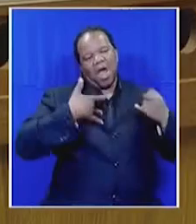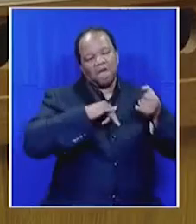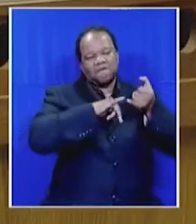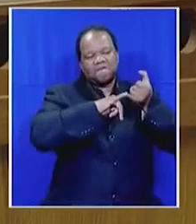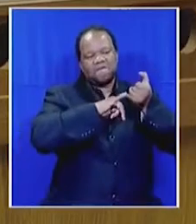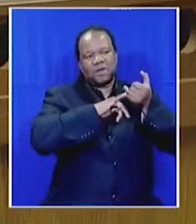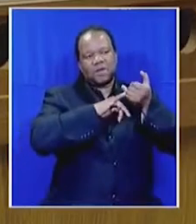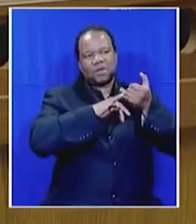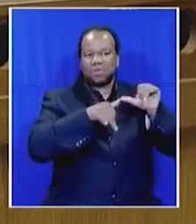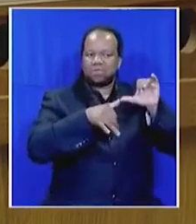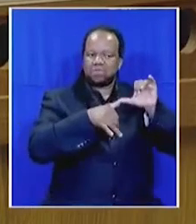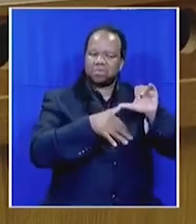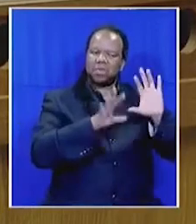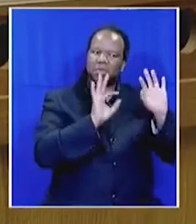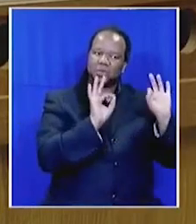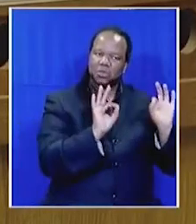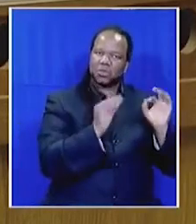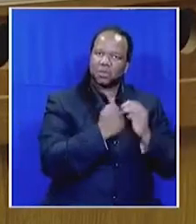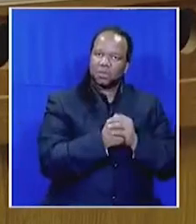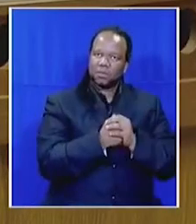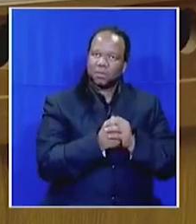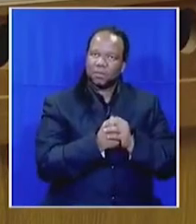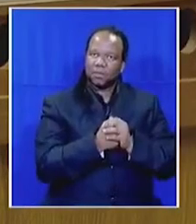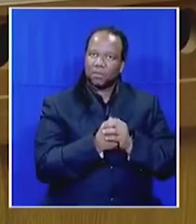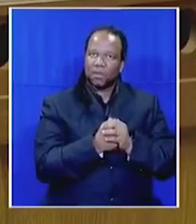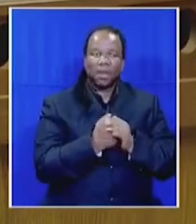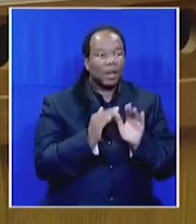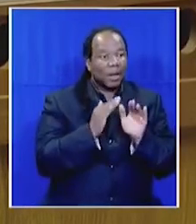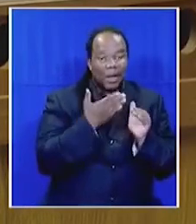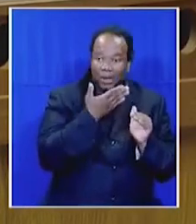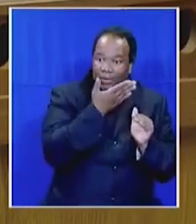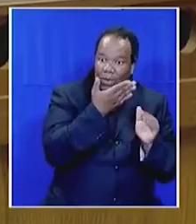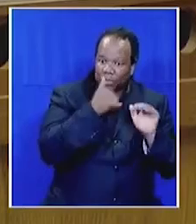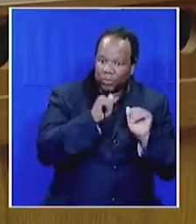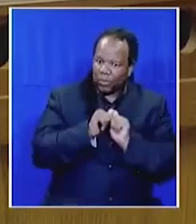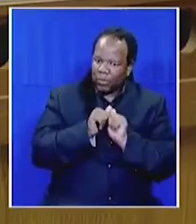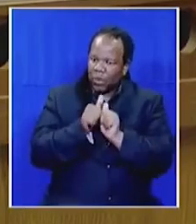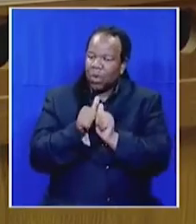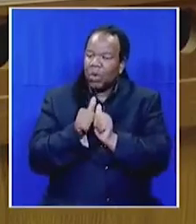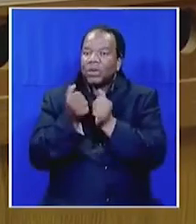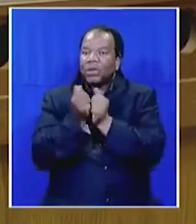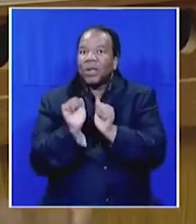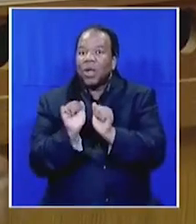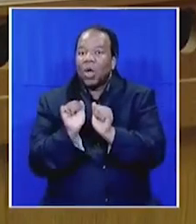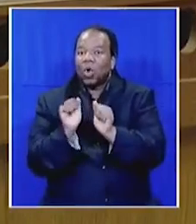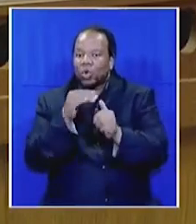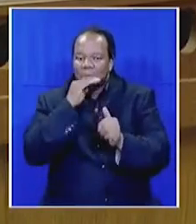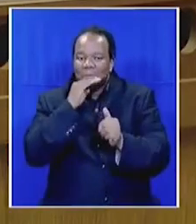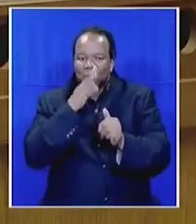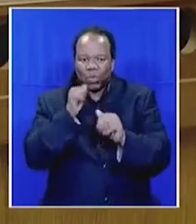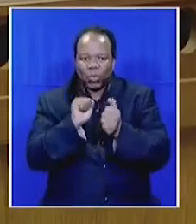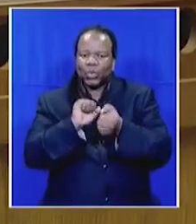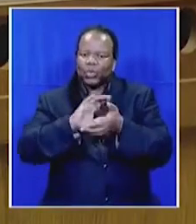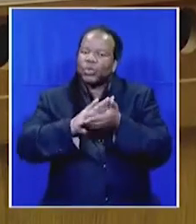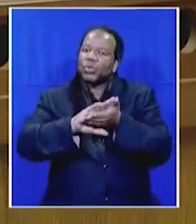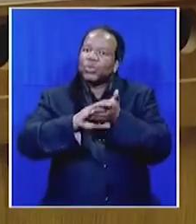treasure. To unstitch our democratic constitution thread by thread so that you and